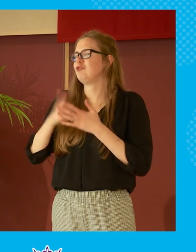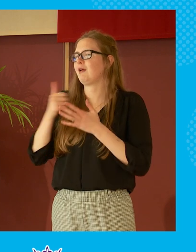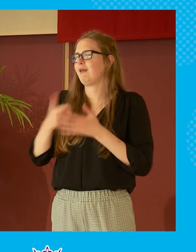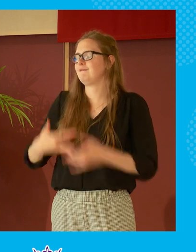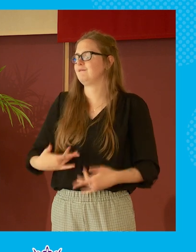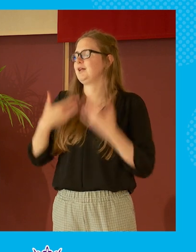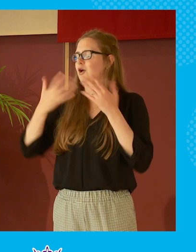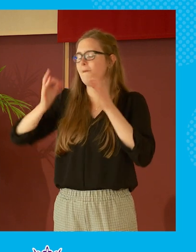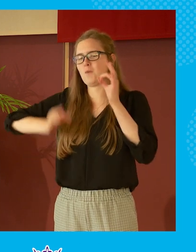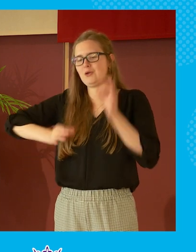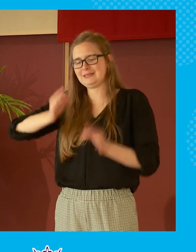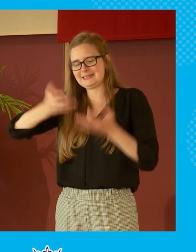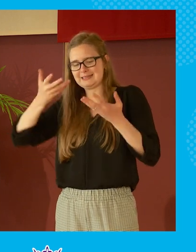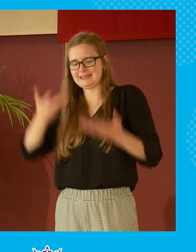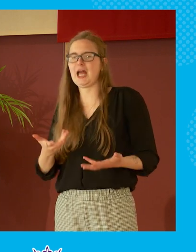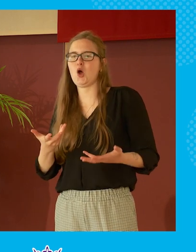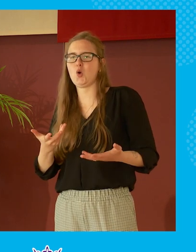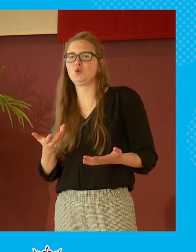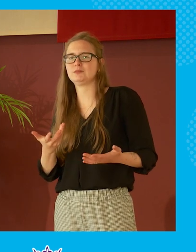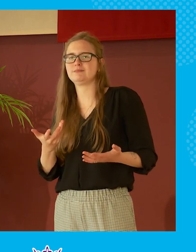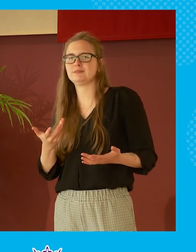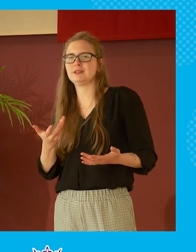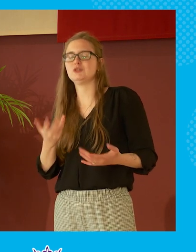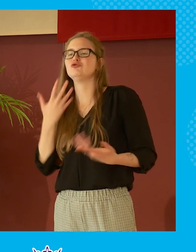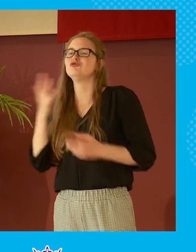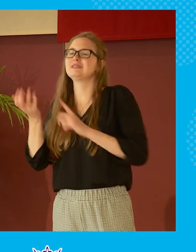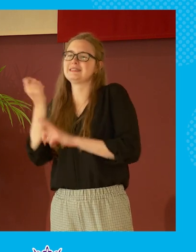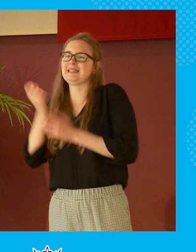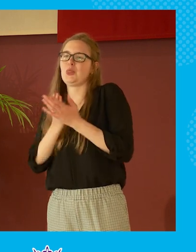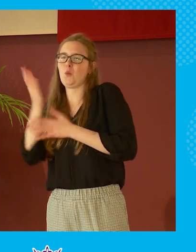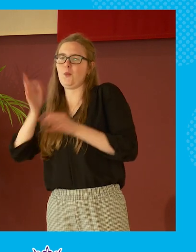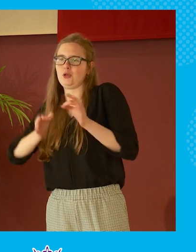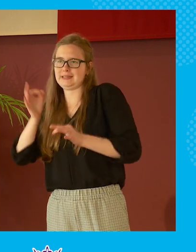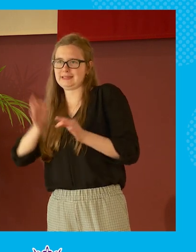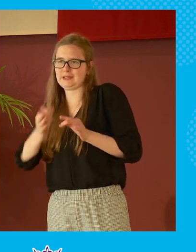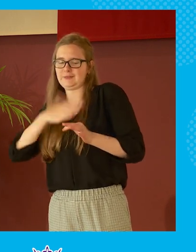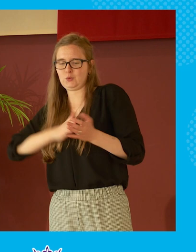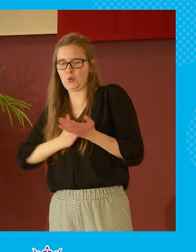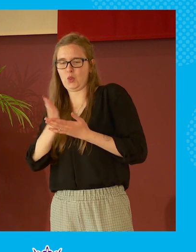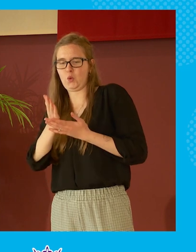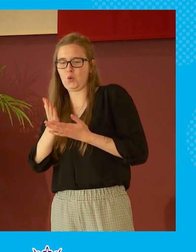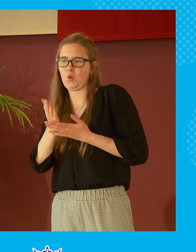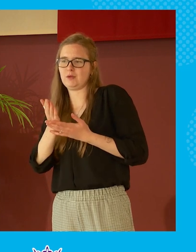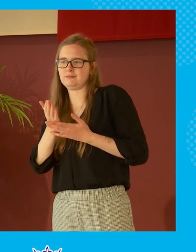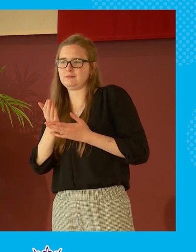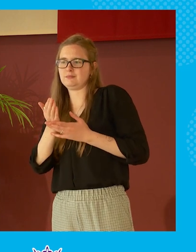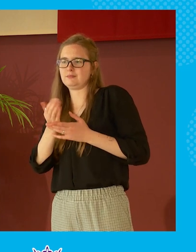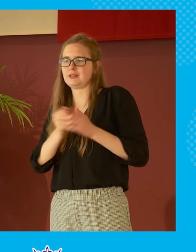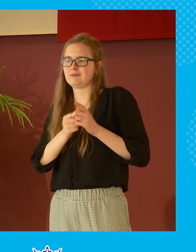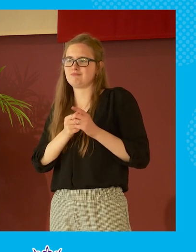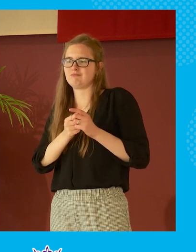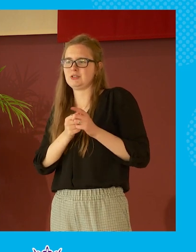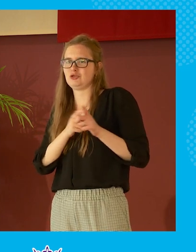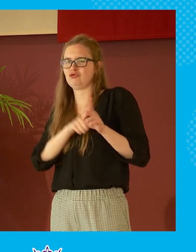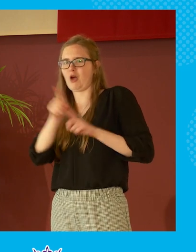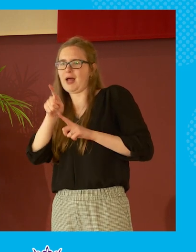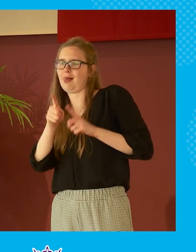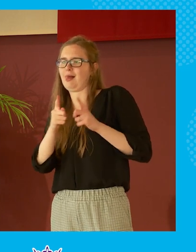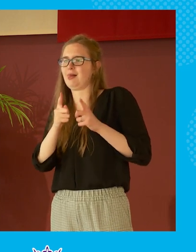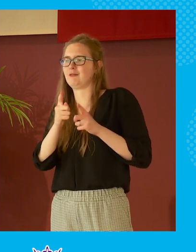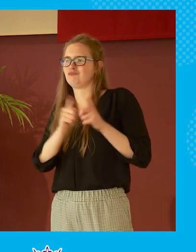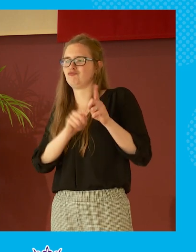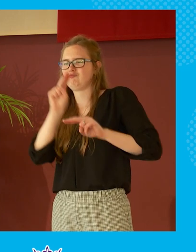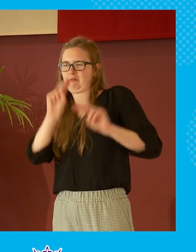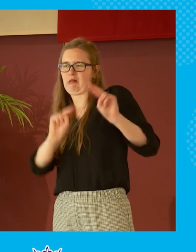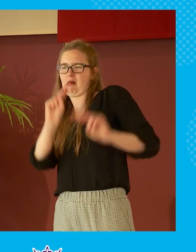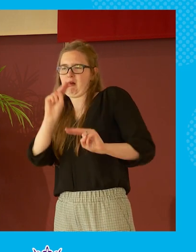that politics now looks to succeed in politics you have to go through what is analogous to a trial by fire you have it